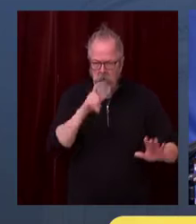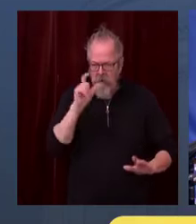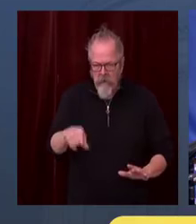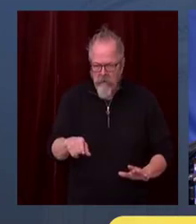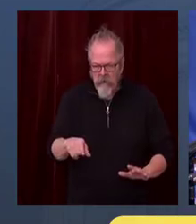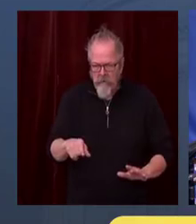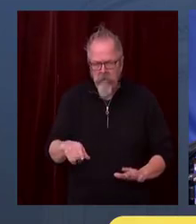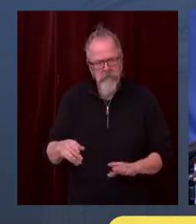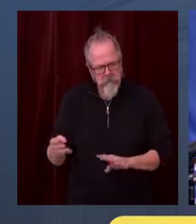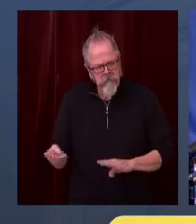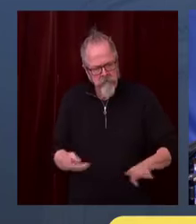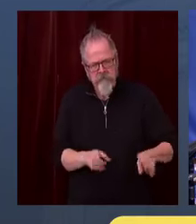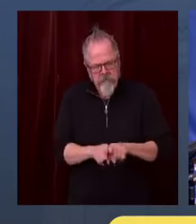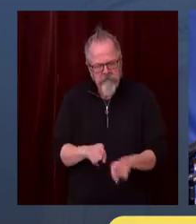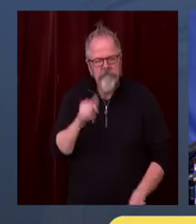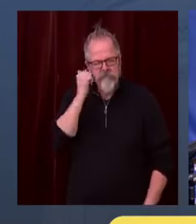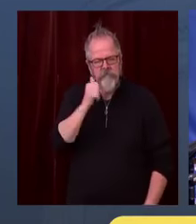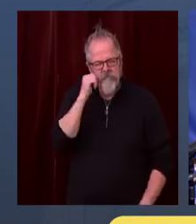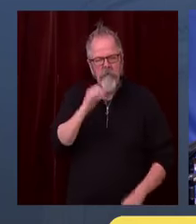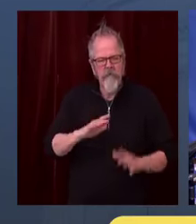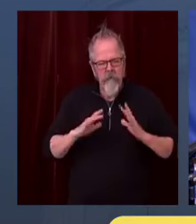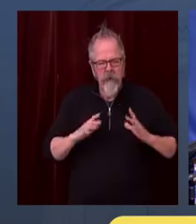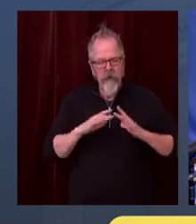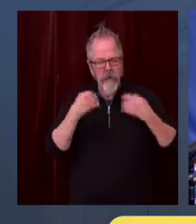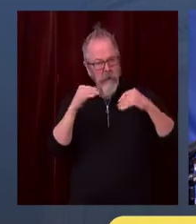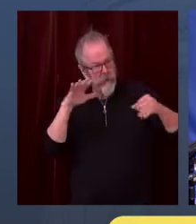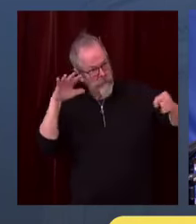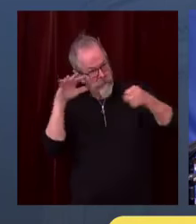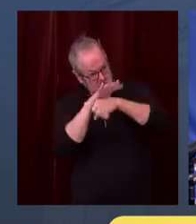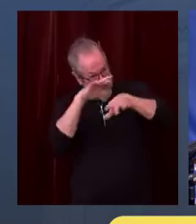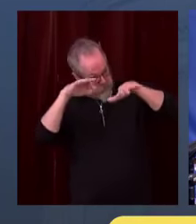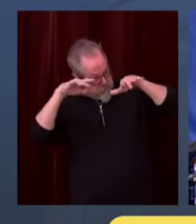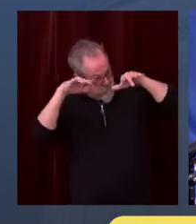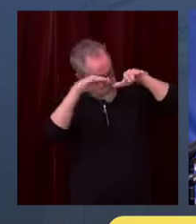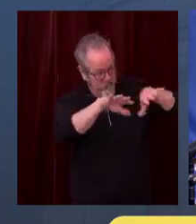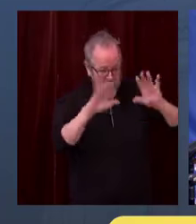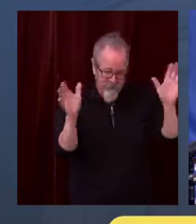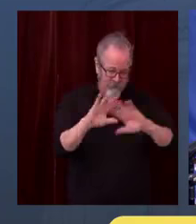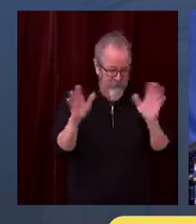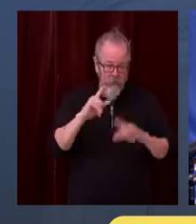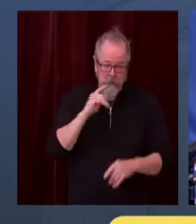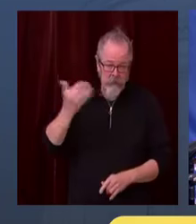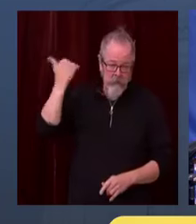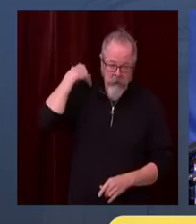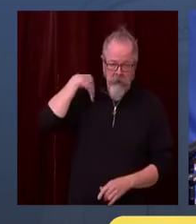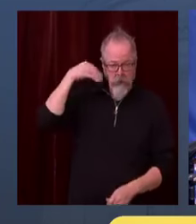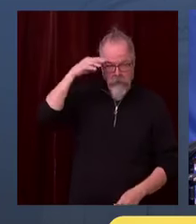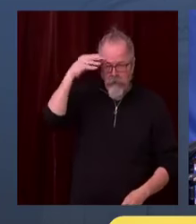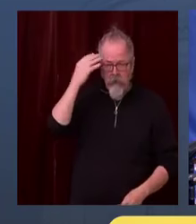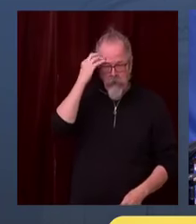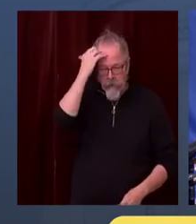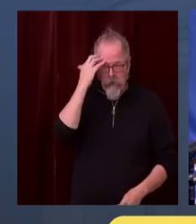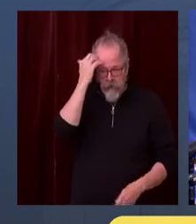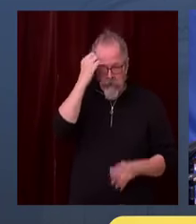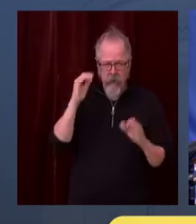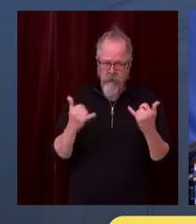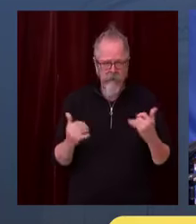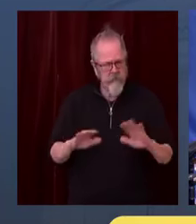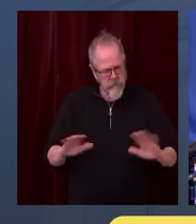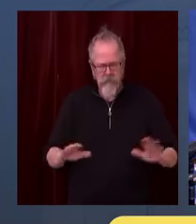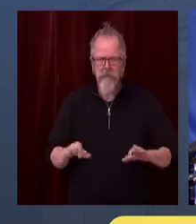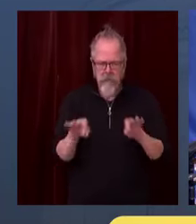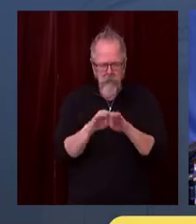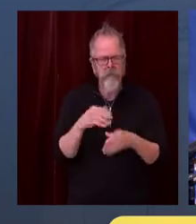and things we need. So you don't need to shop more often or in larger amounts. We also hope that Washingtonians can help